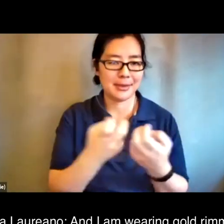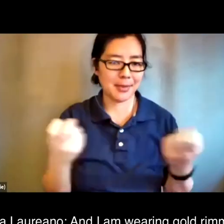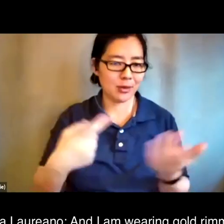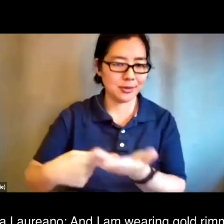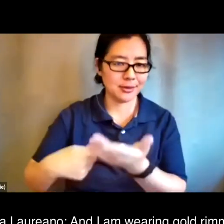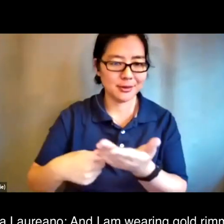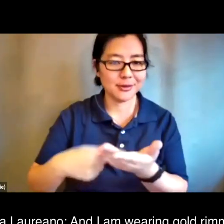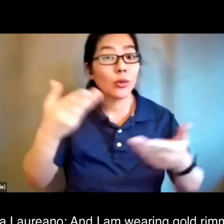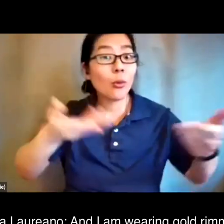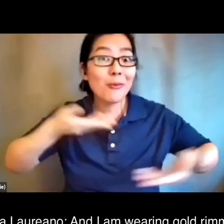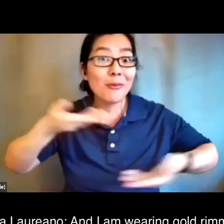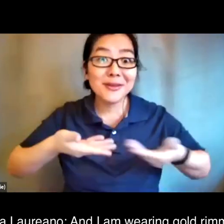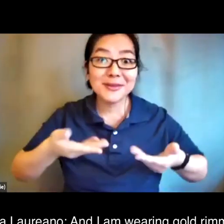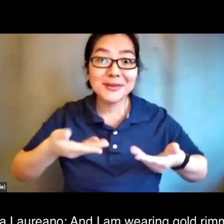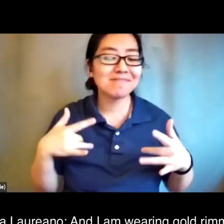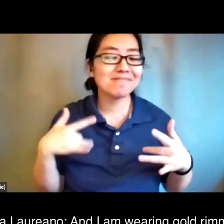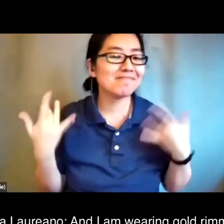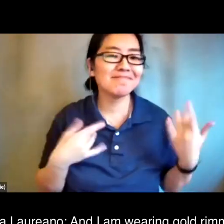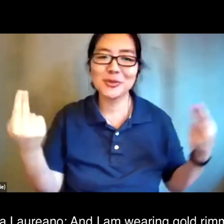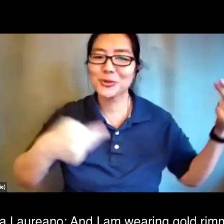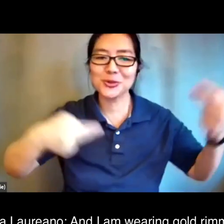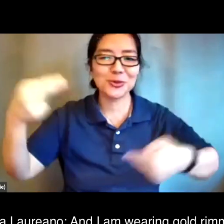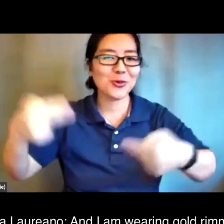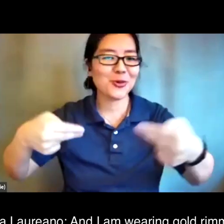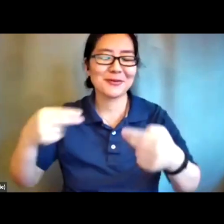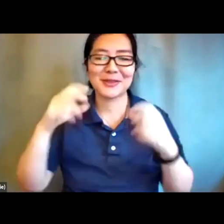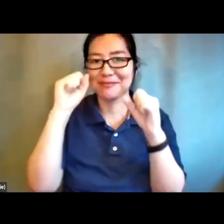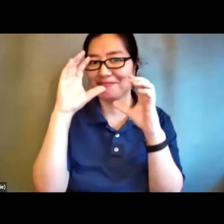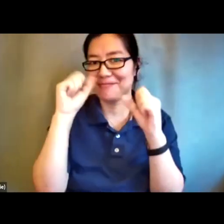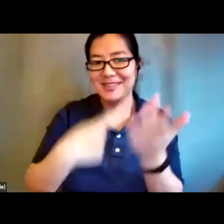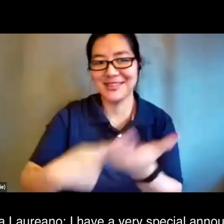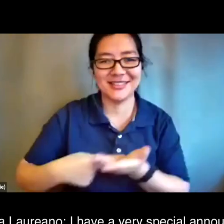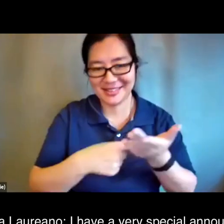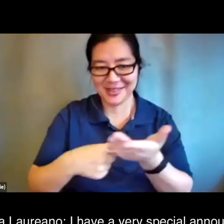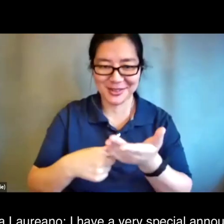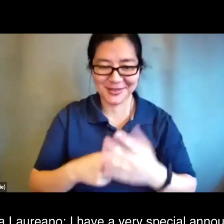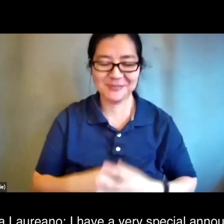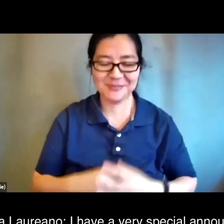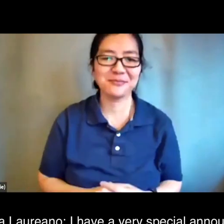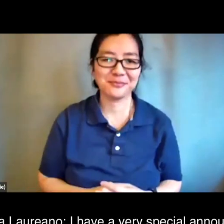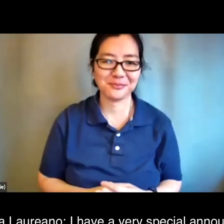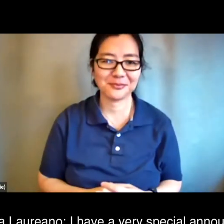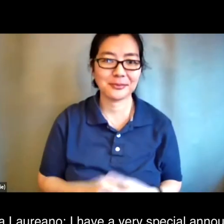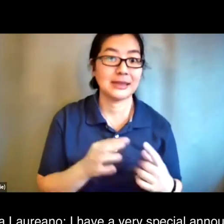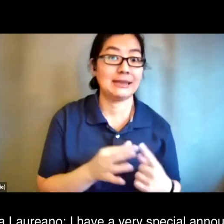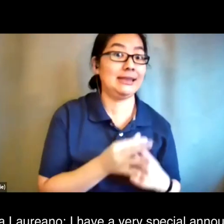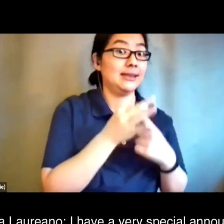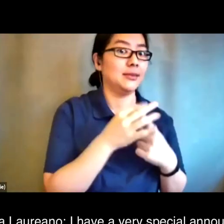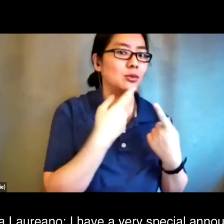to have you join us for this amazing conversation I have a very special announcement